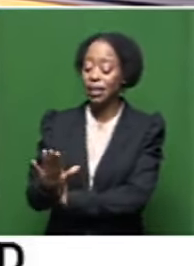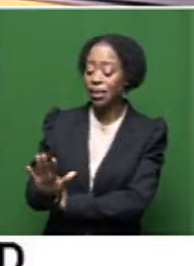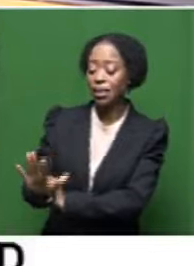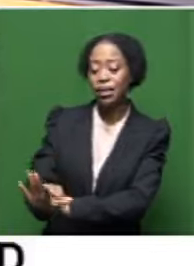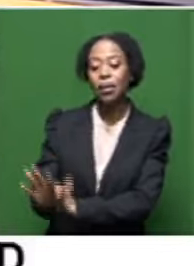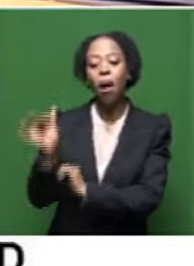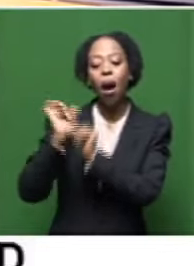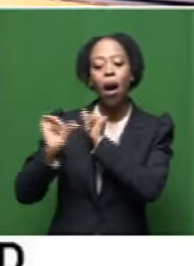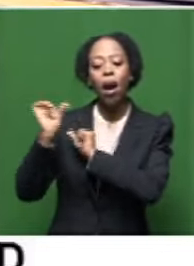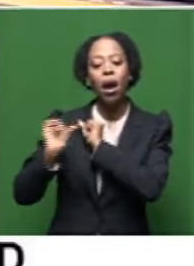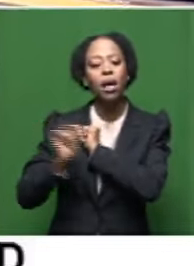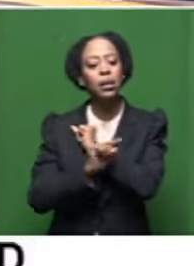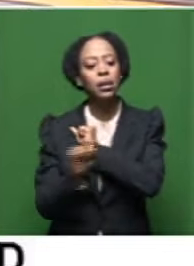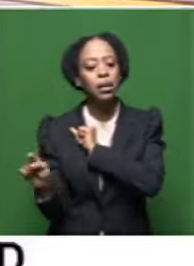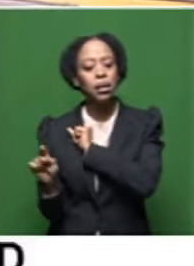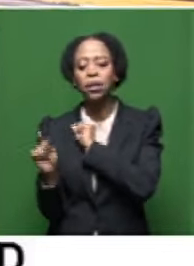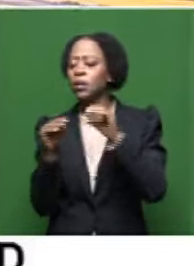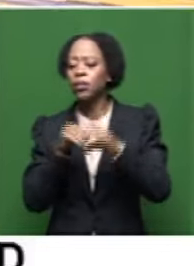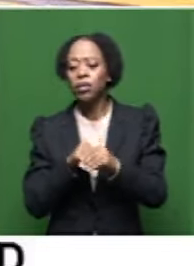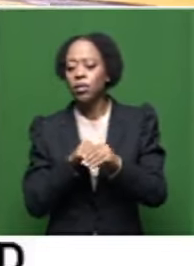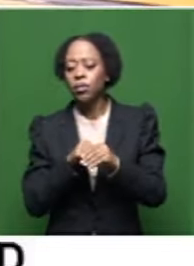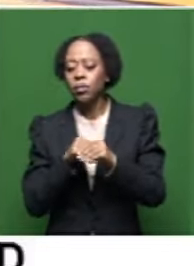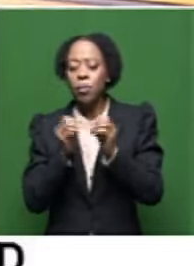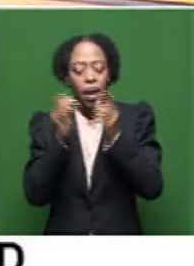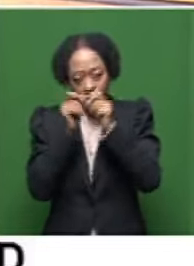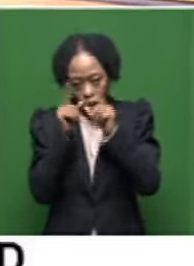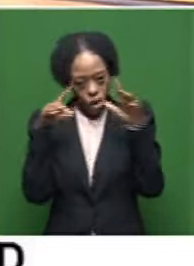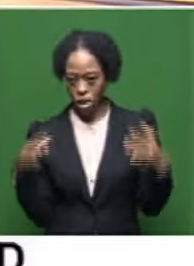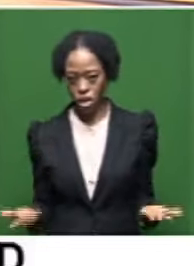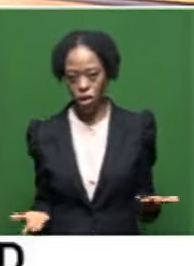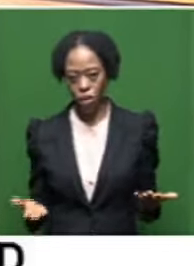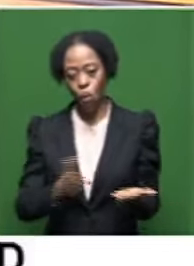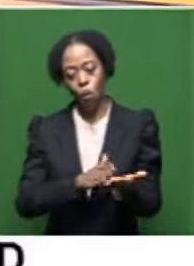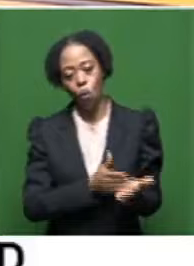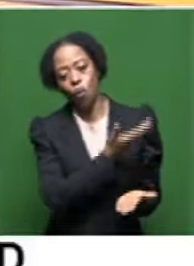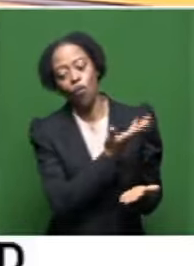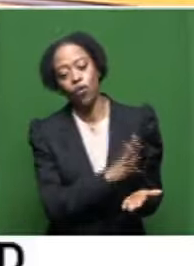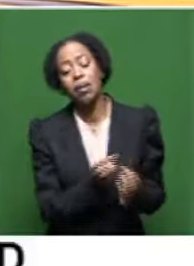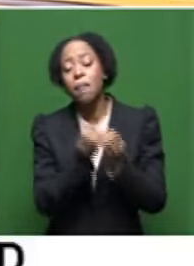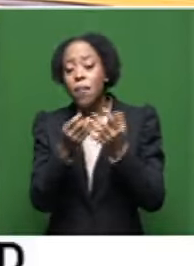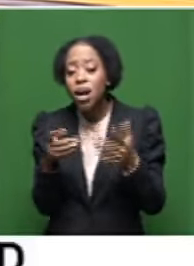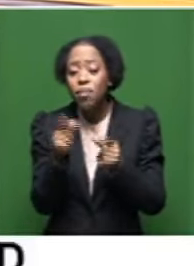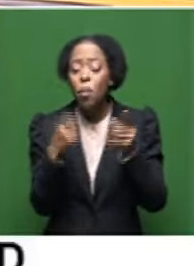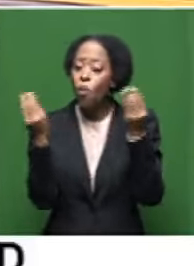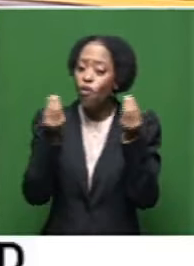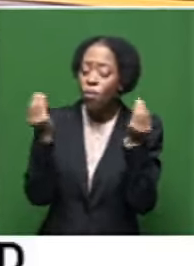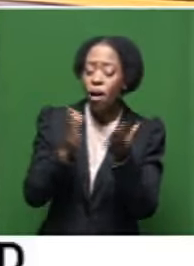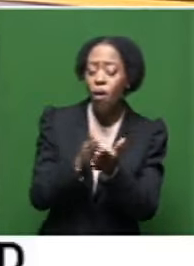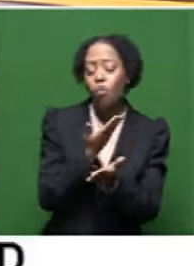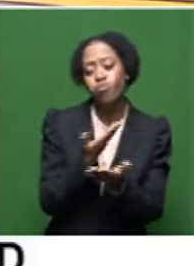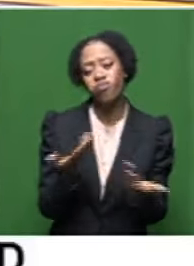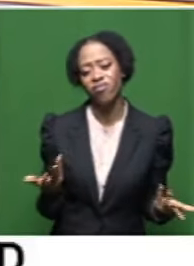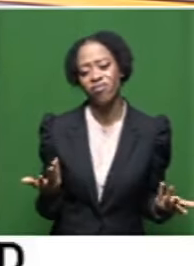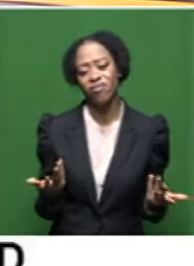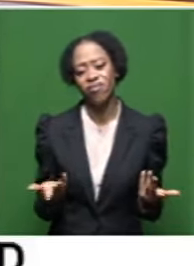the histories of these movements are not a part of the mainstream. They have, they've been erased. Many icons have been erased. But